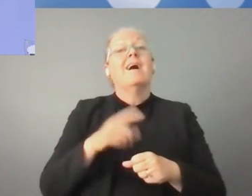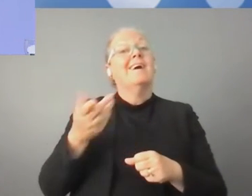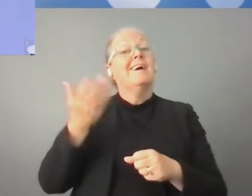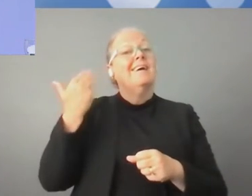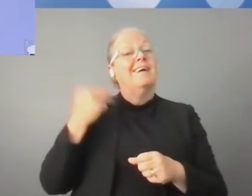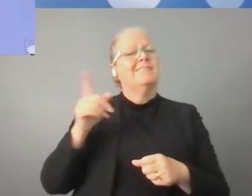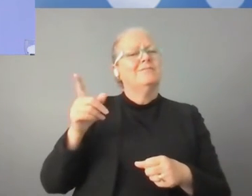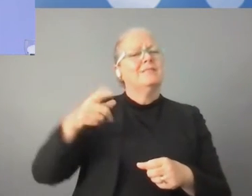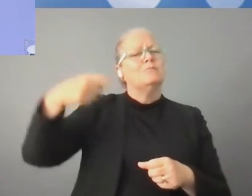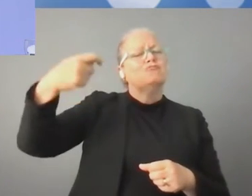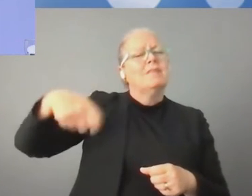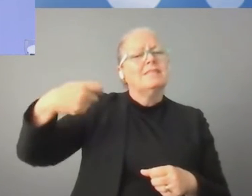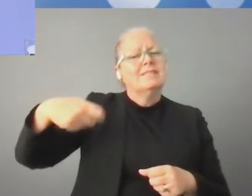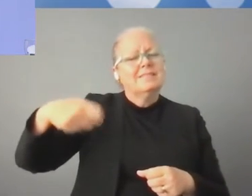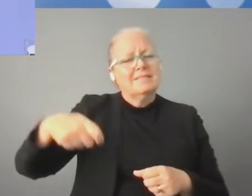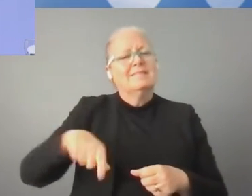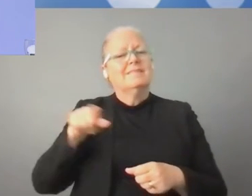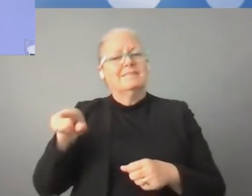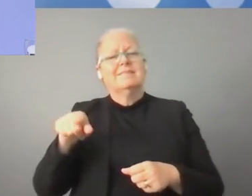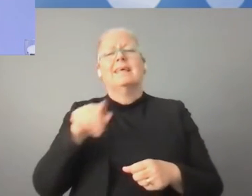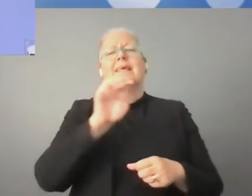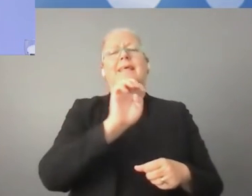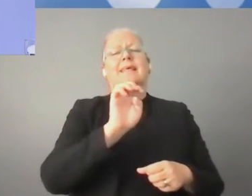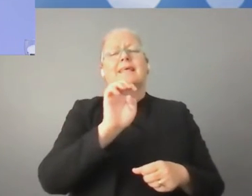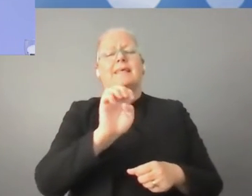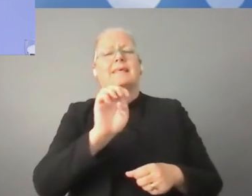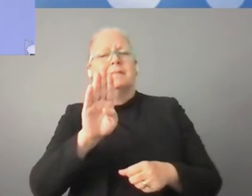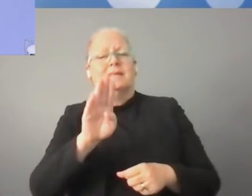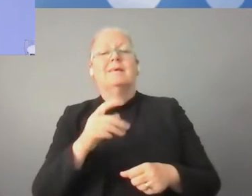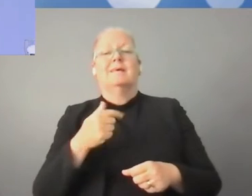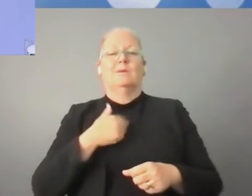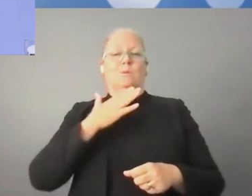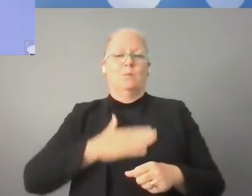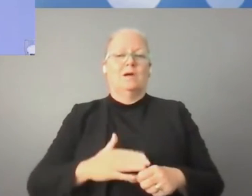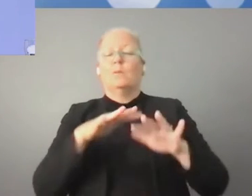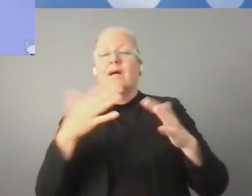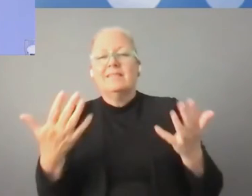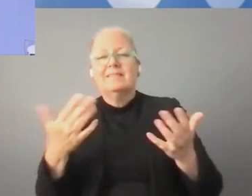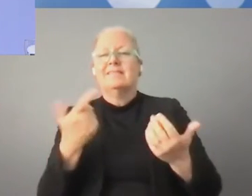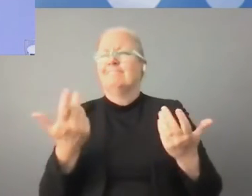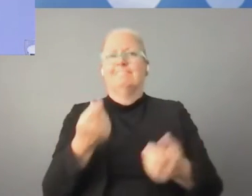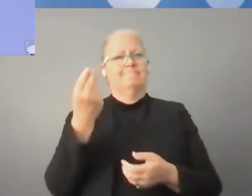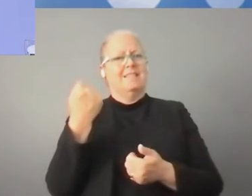we need investment to support all this. We can, you know,